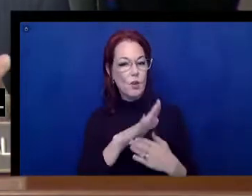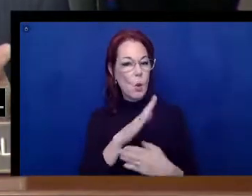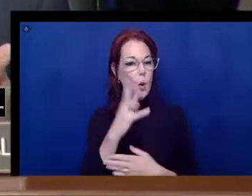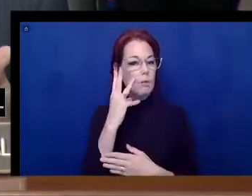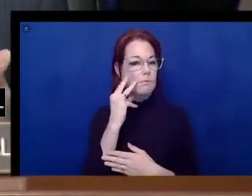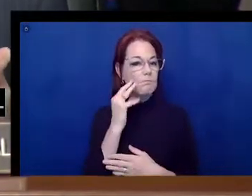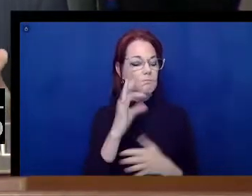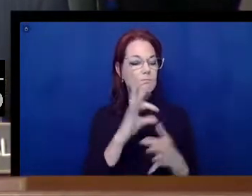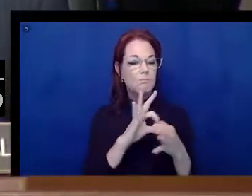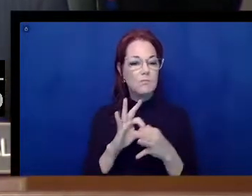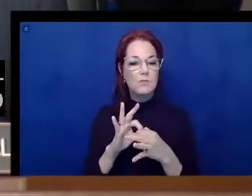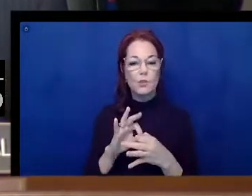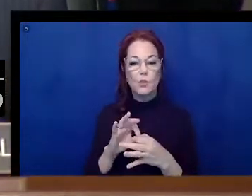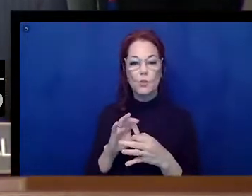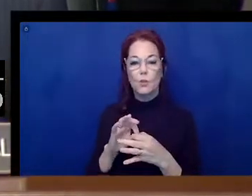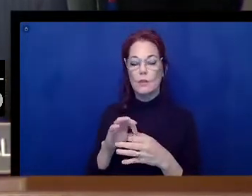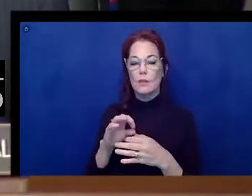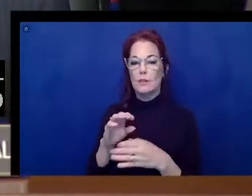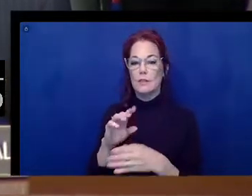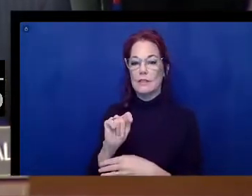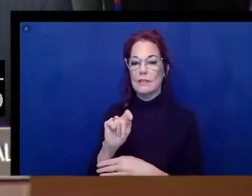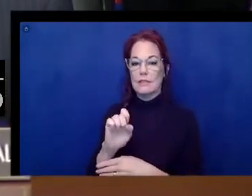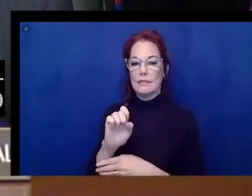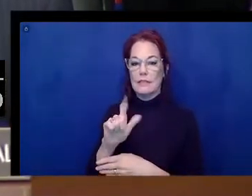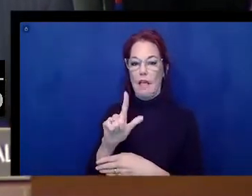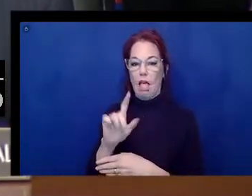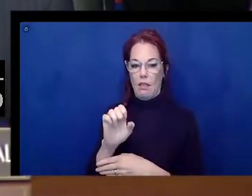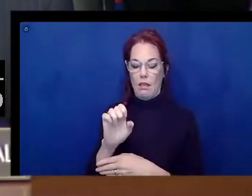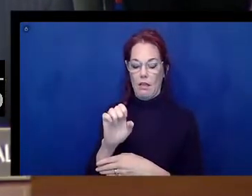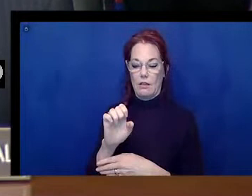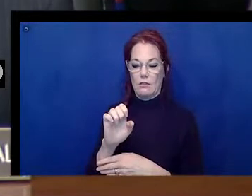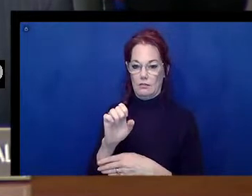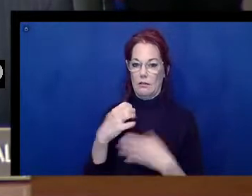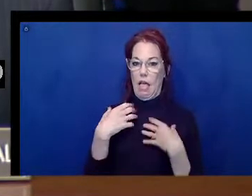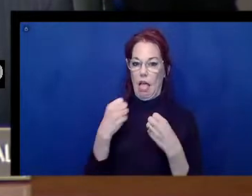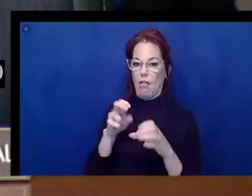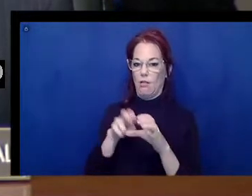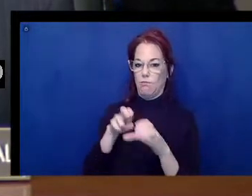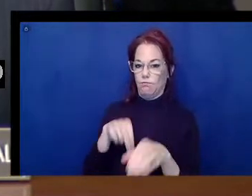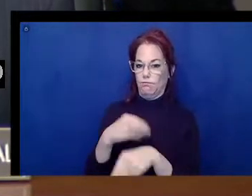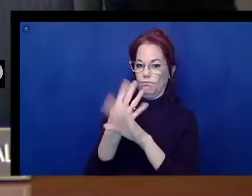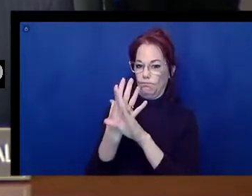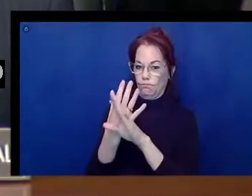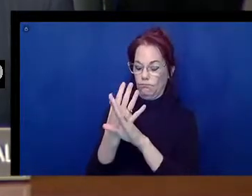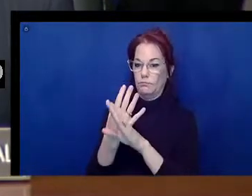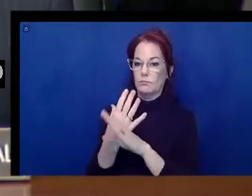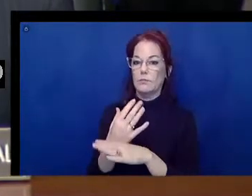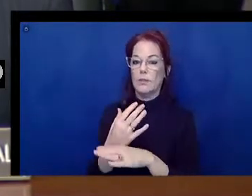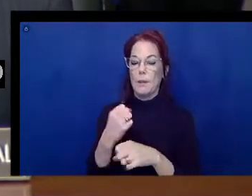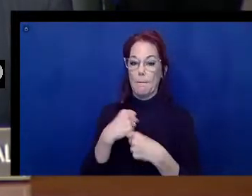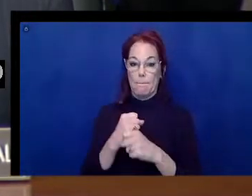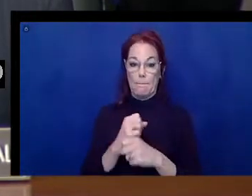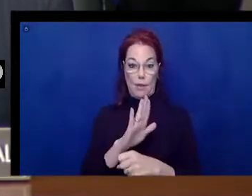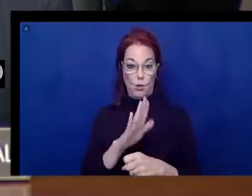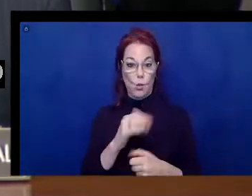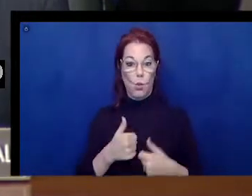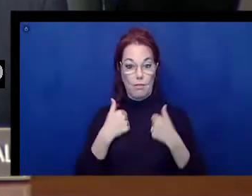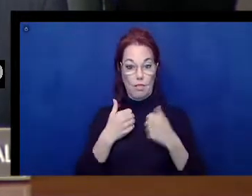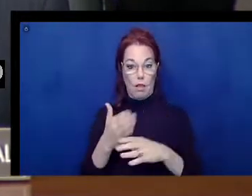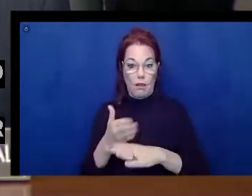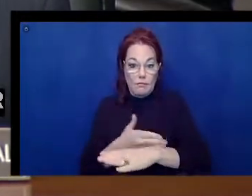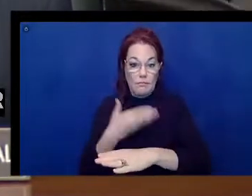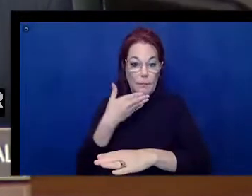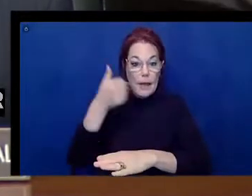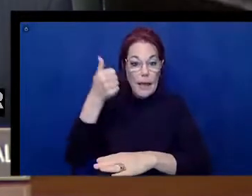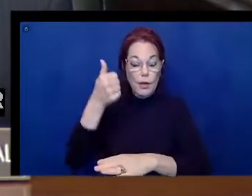and the VA, this technology, is making your life better. And I would